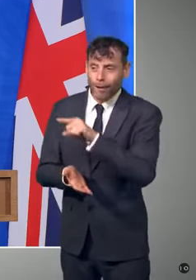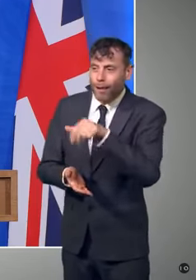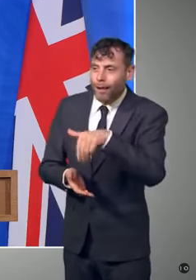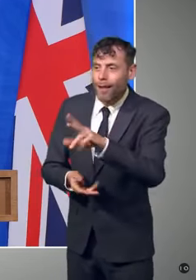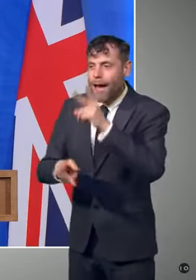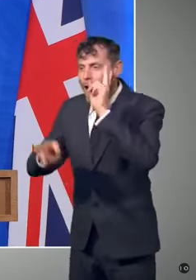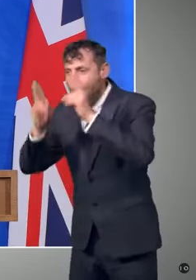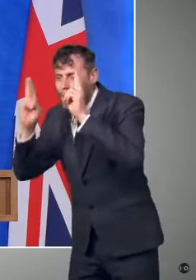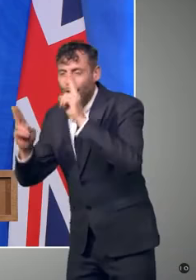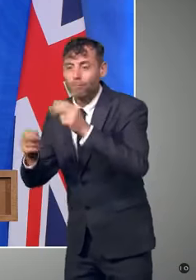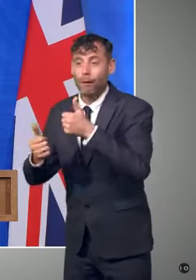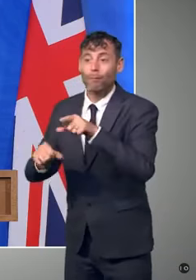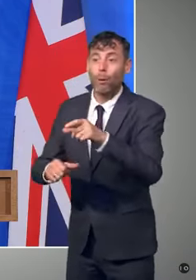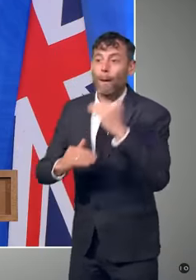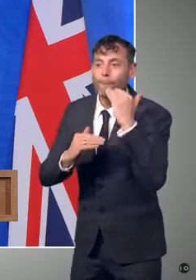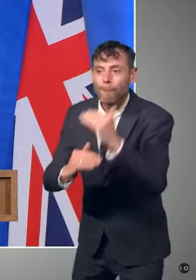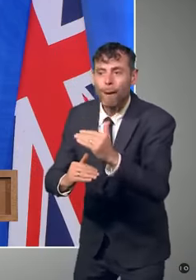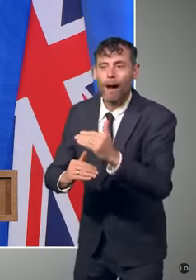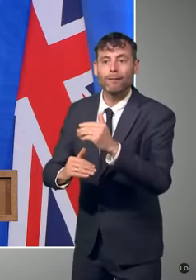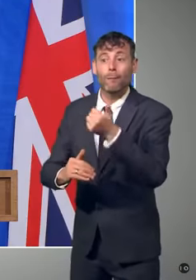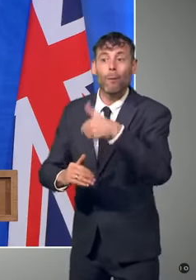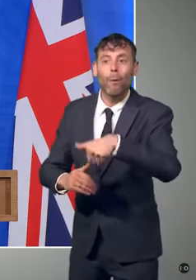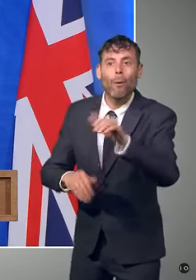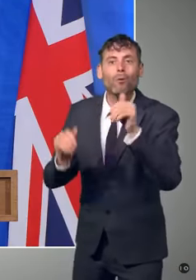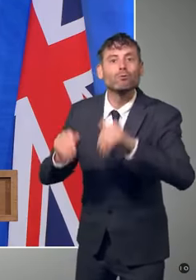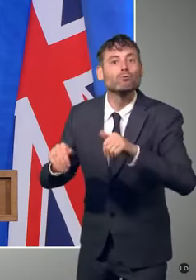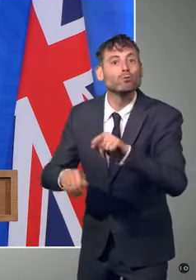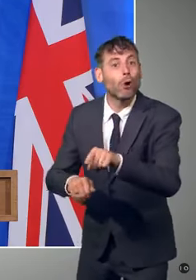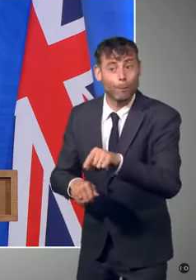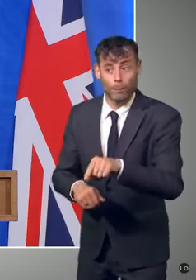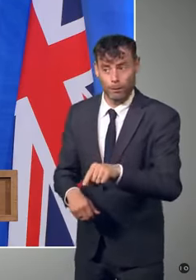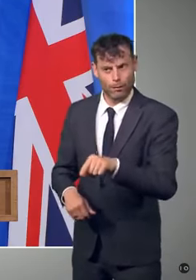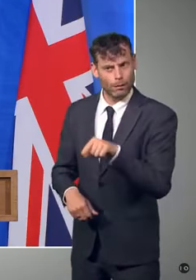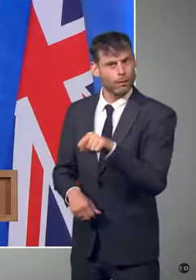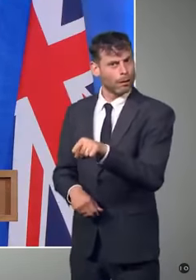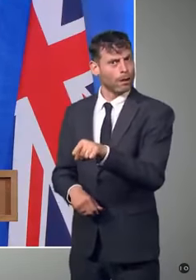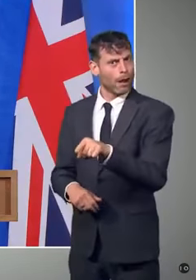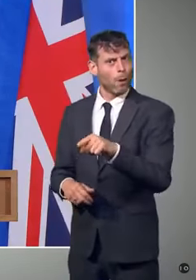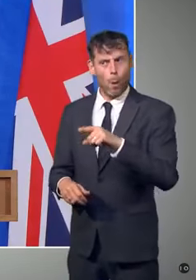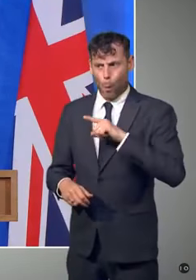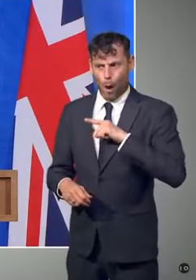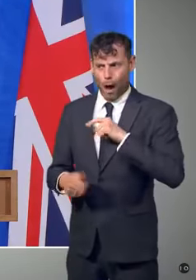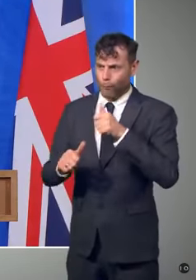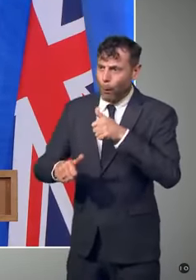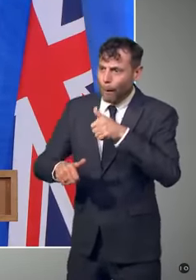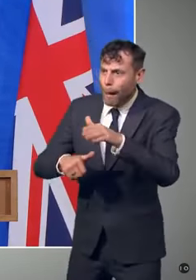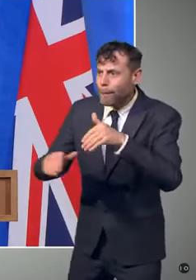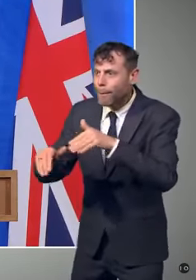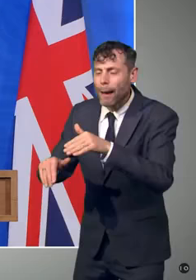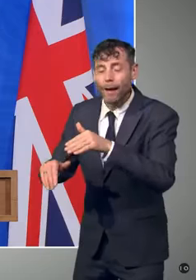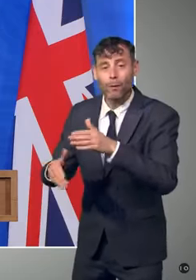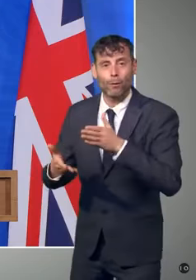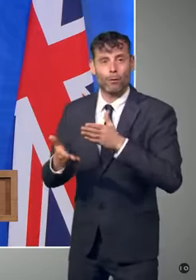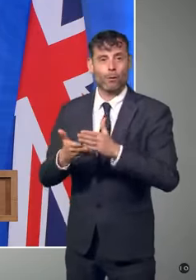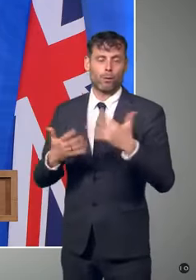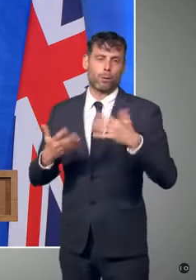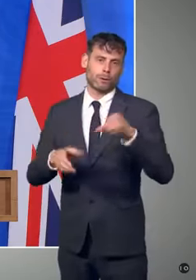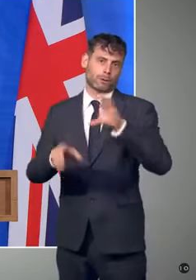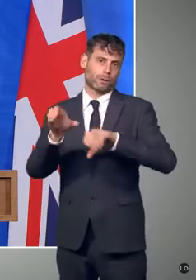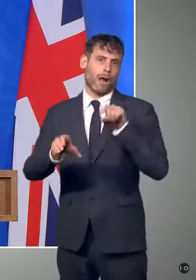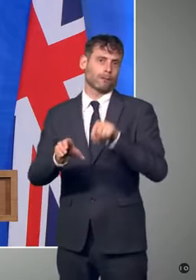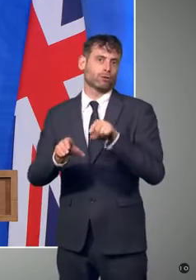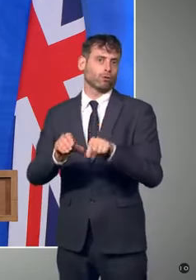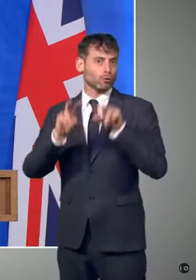Every day, science is helping us to get back towards normality. And I believe that